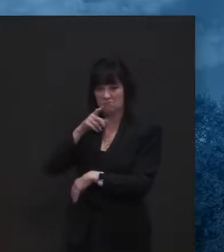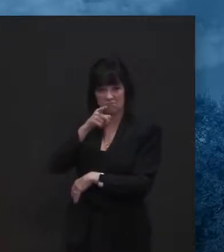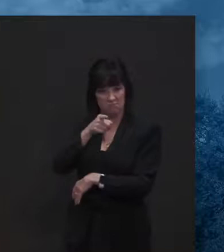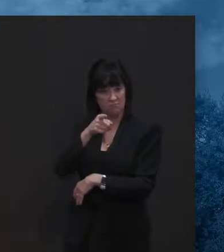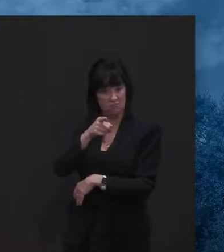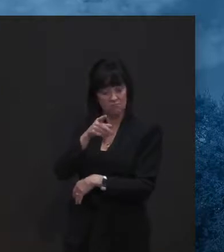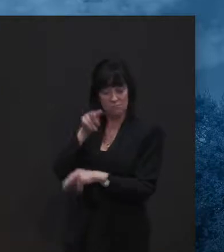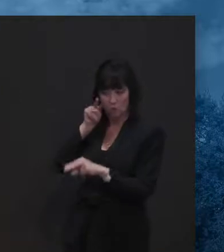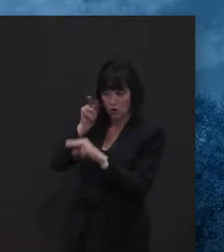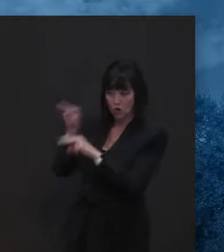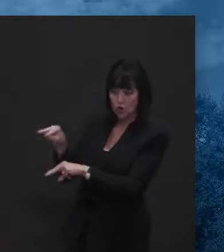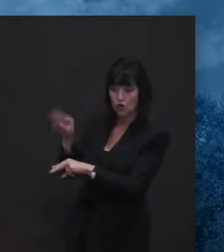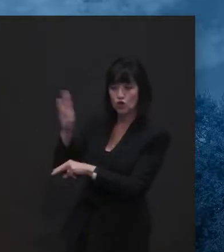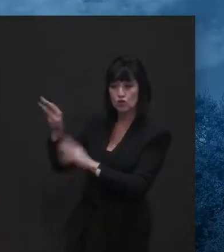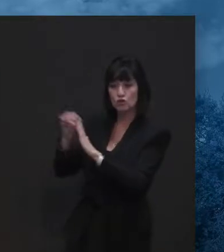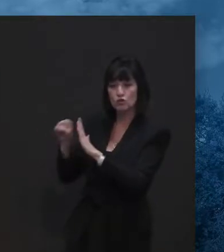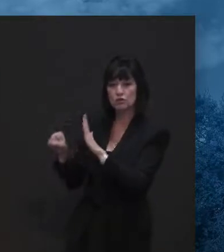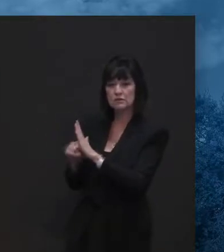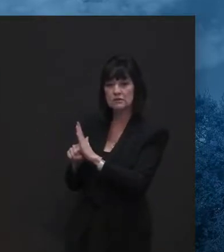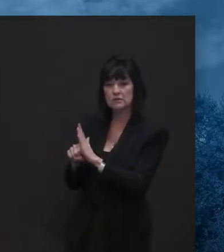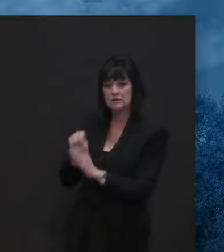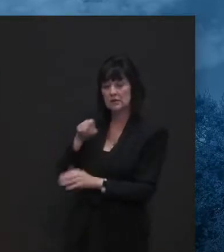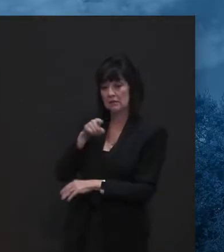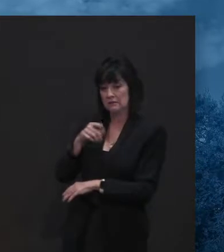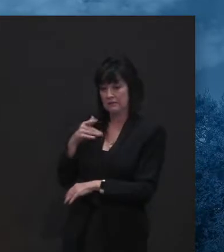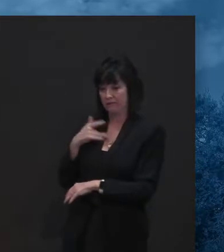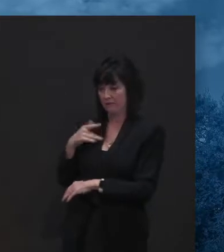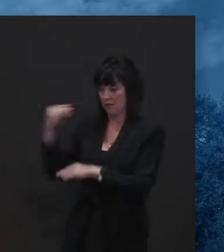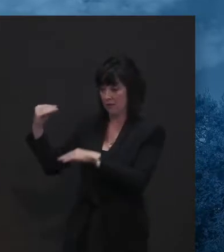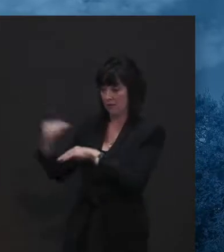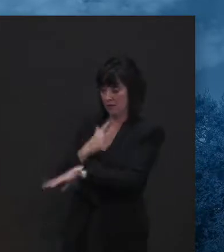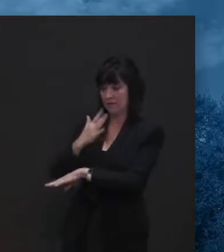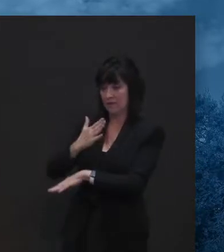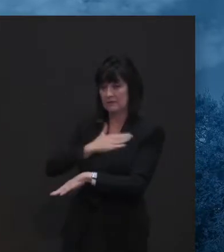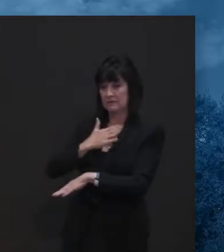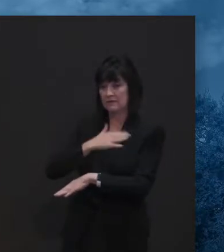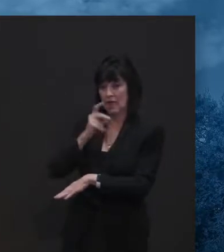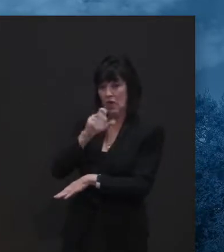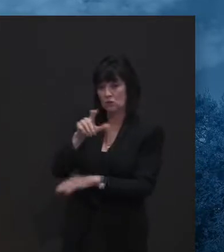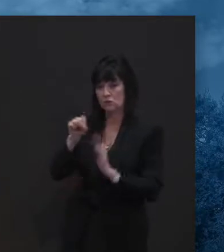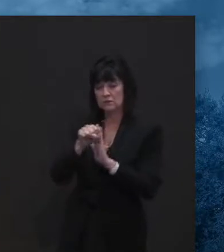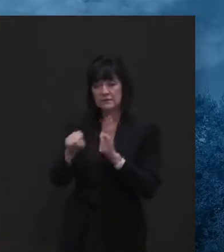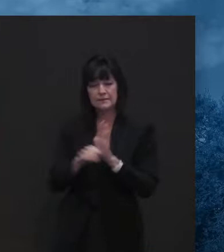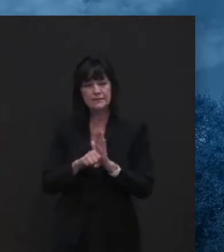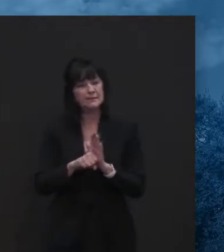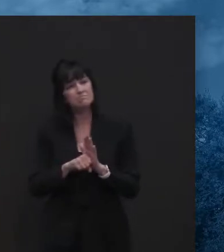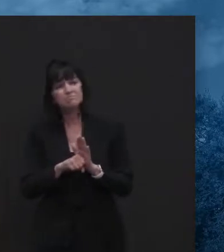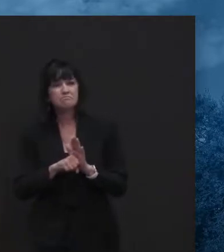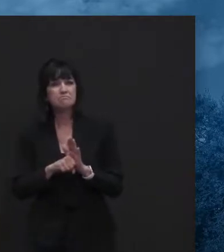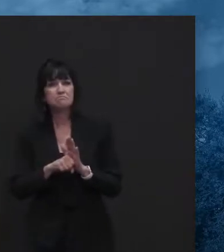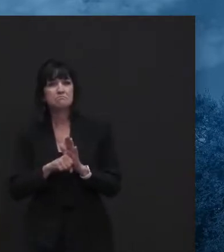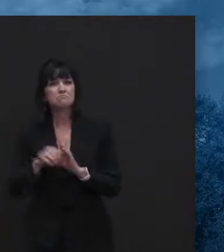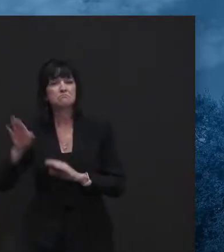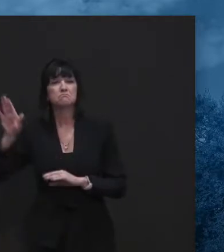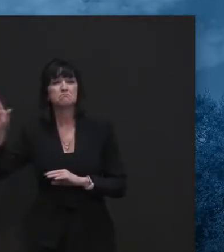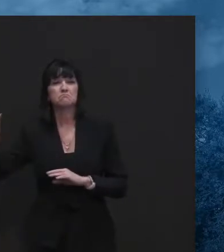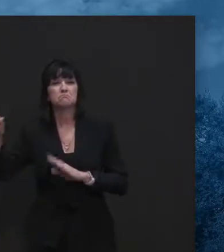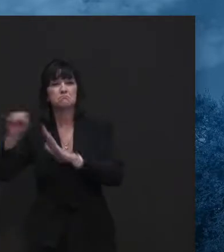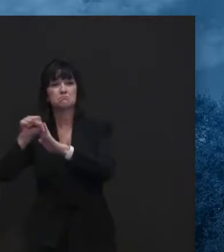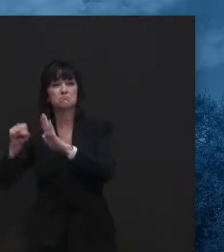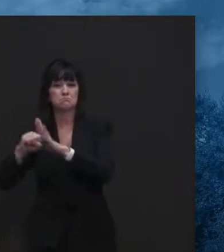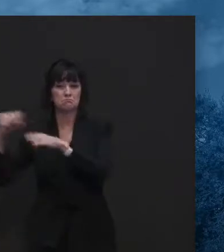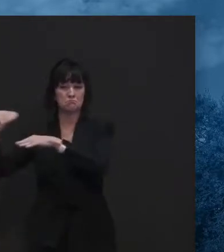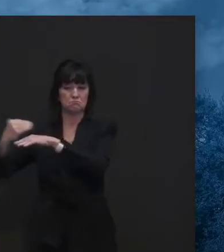Yeah, I don't know that they influenced the changes in terms of restrictions other than, uh, being an indication